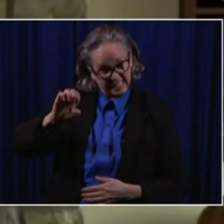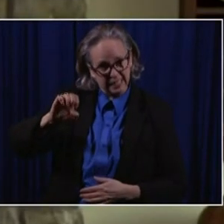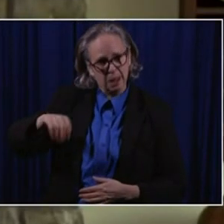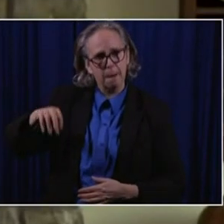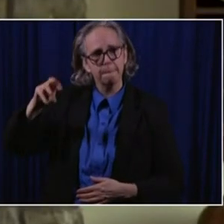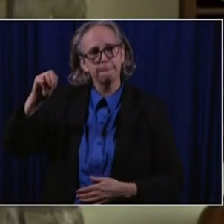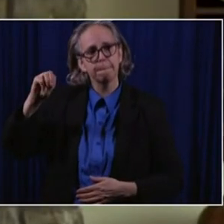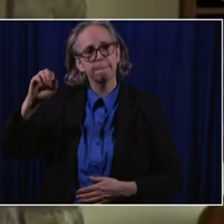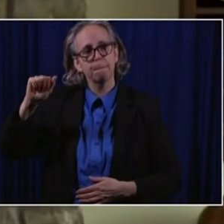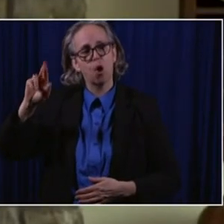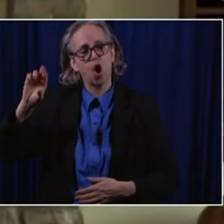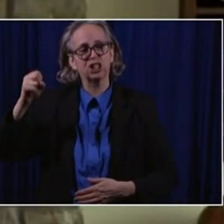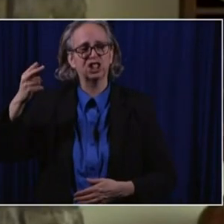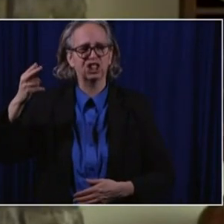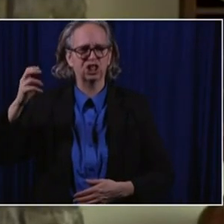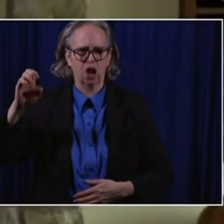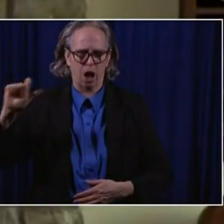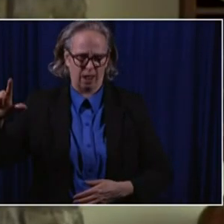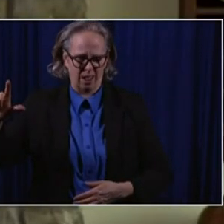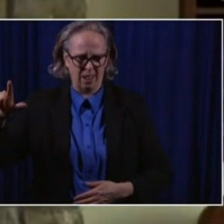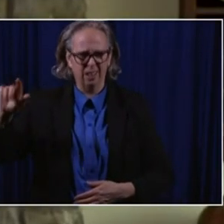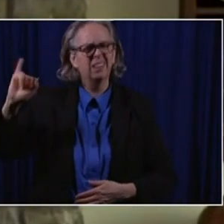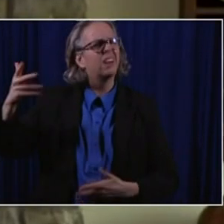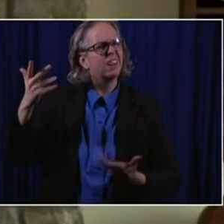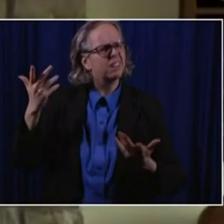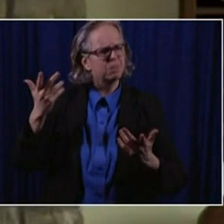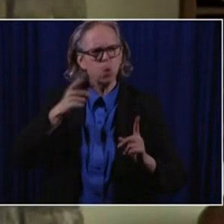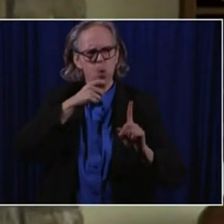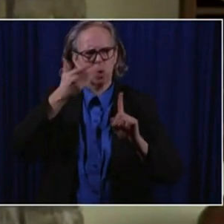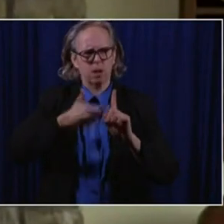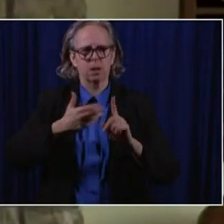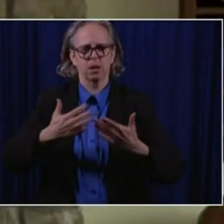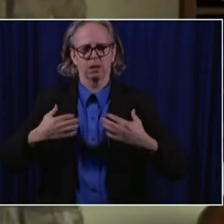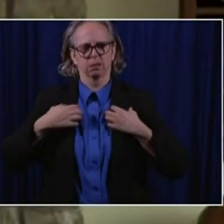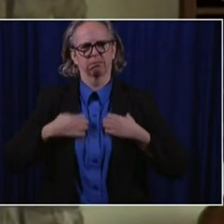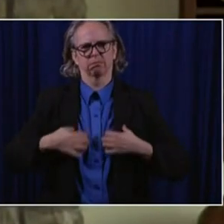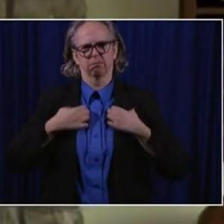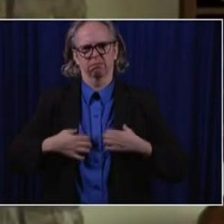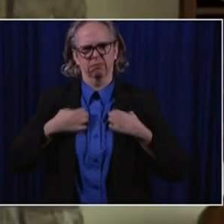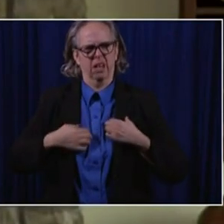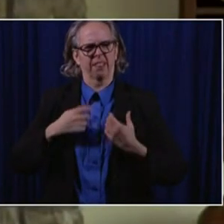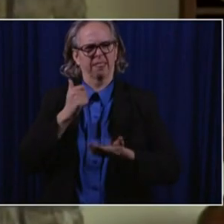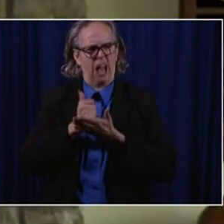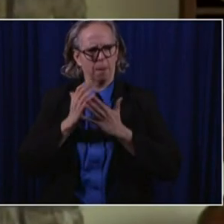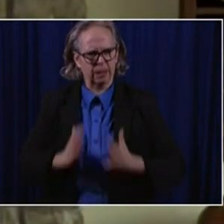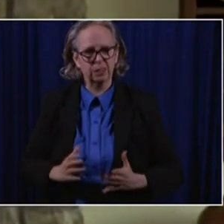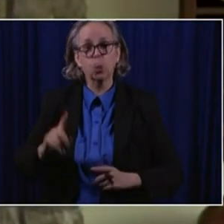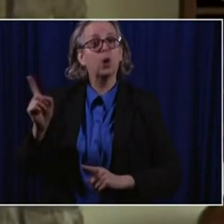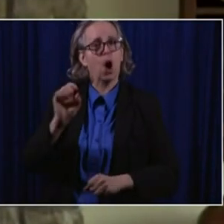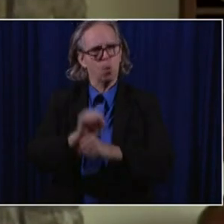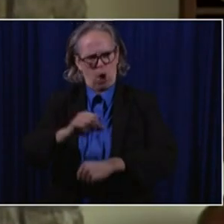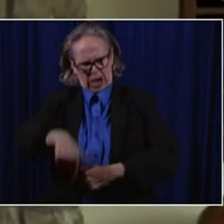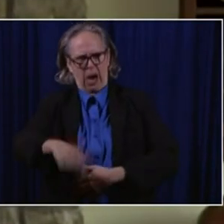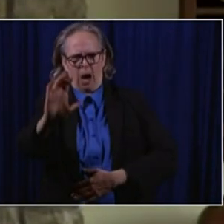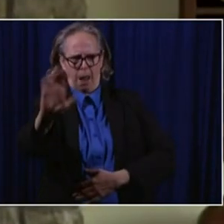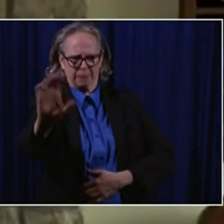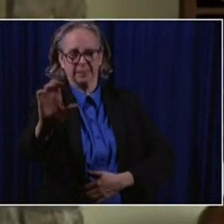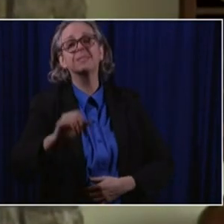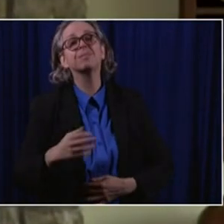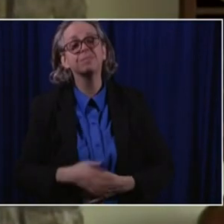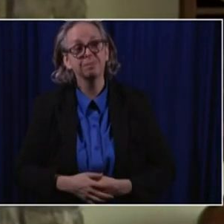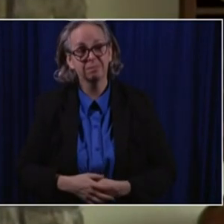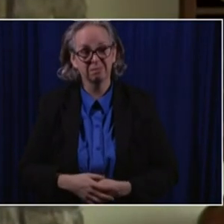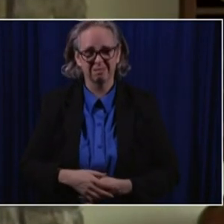Center in Columbus. She's been on the front lines of the COVID-19 pandemic. She is a COVID patient.